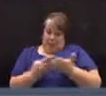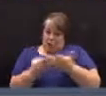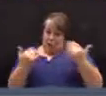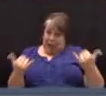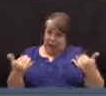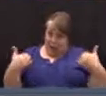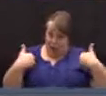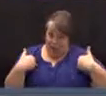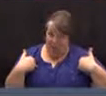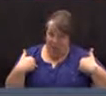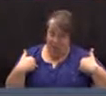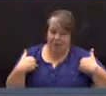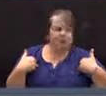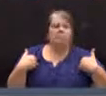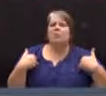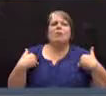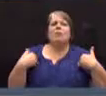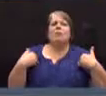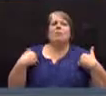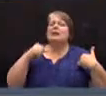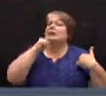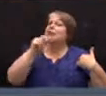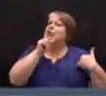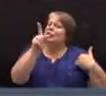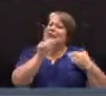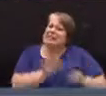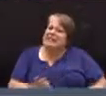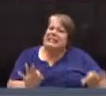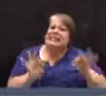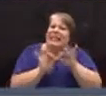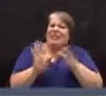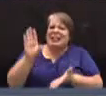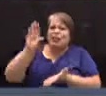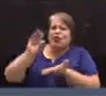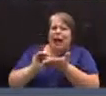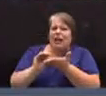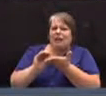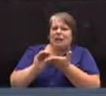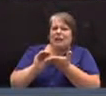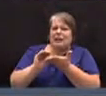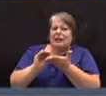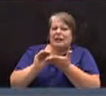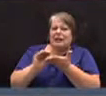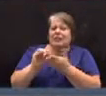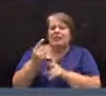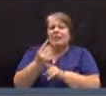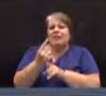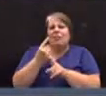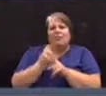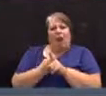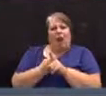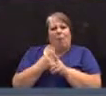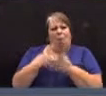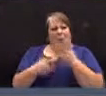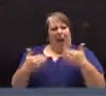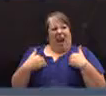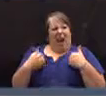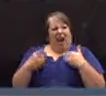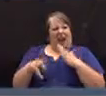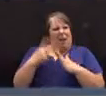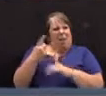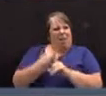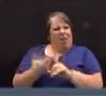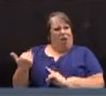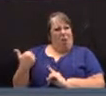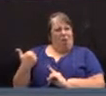is not a significant reduction from what we had a couple months